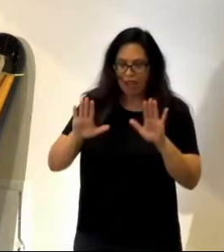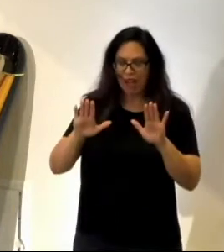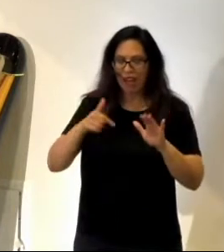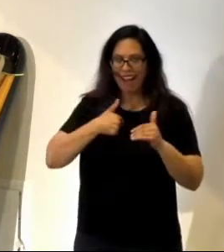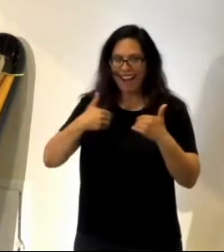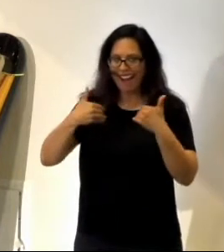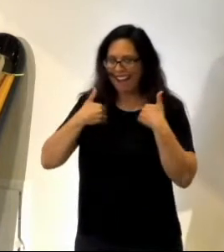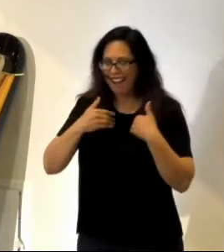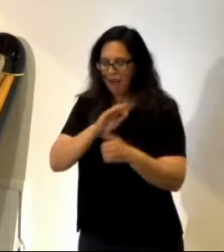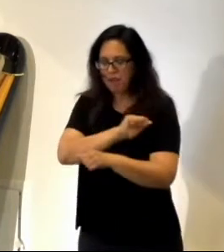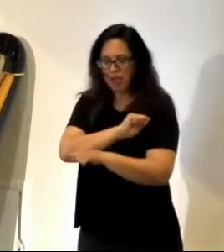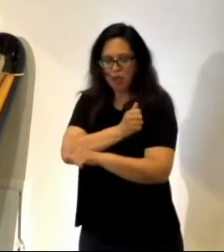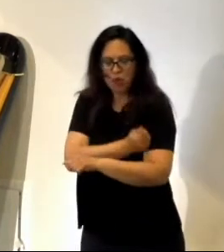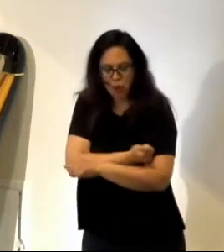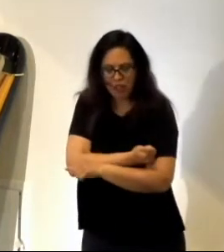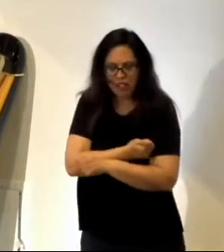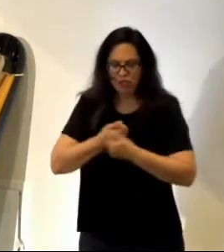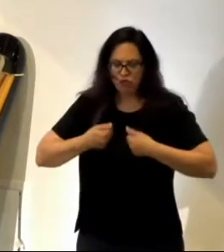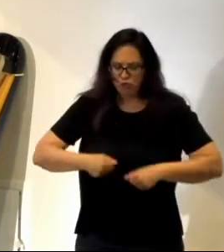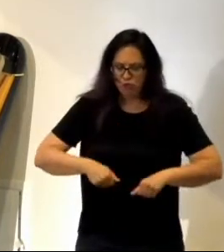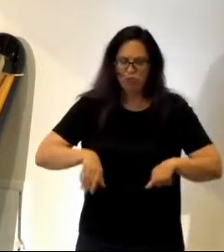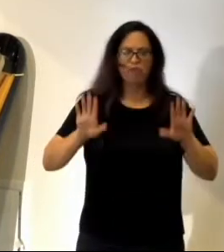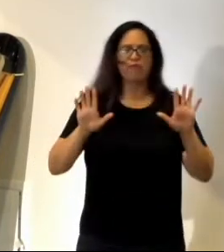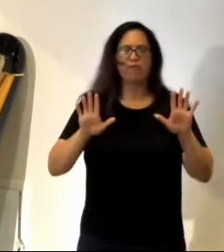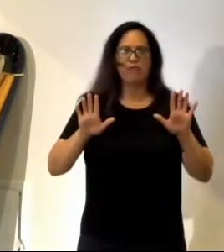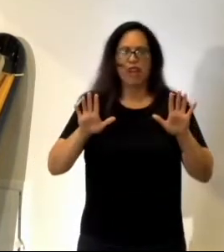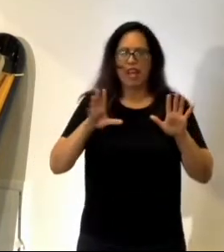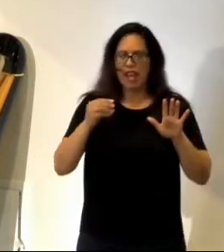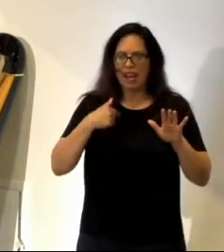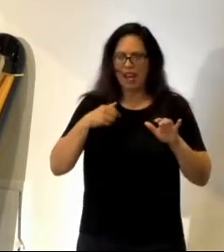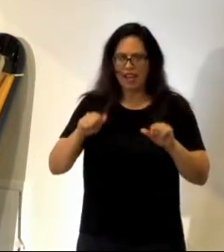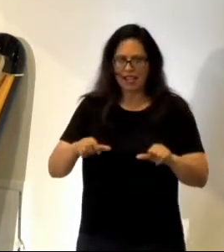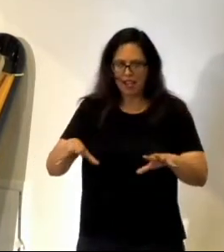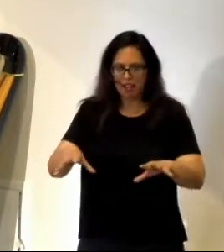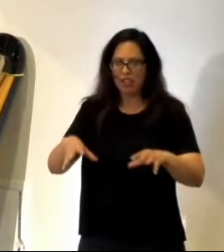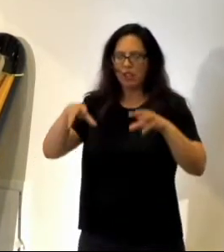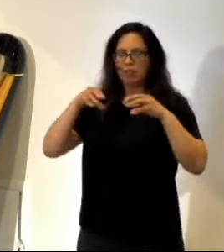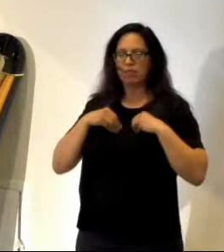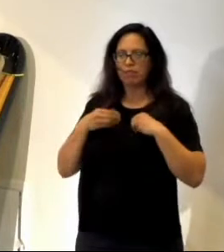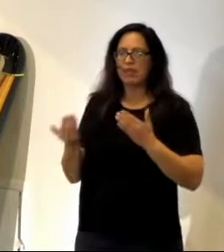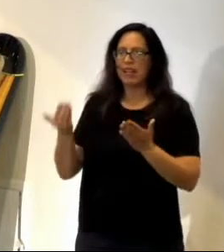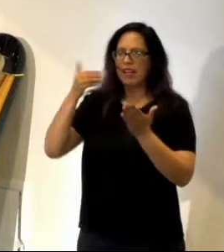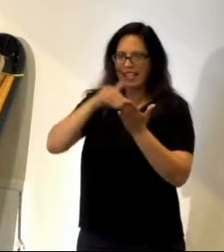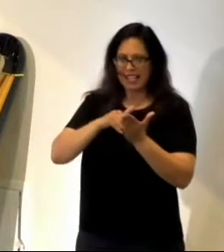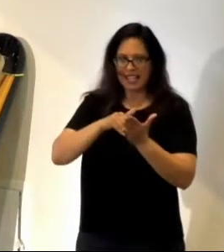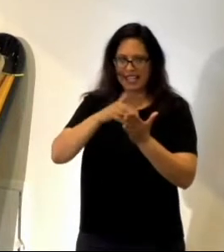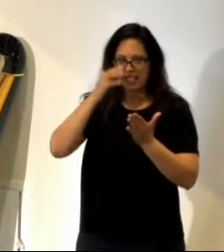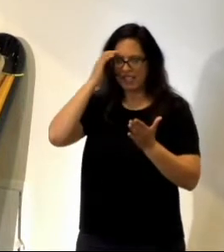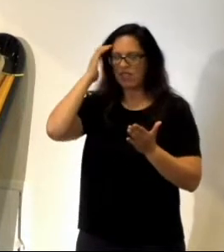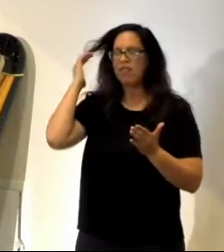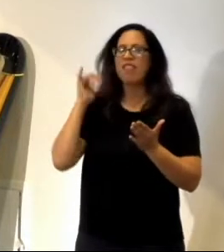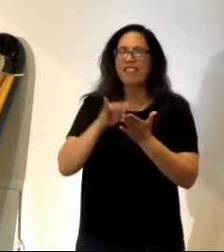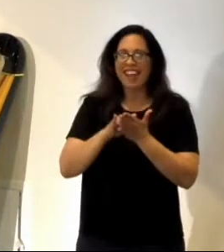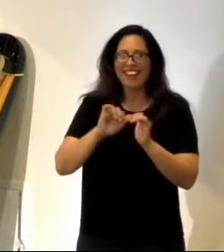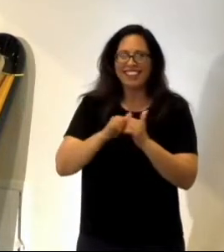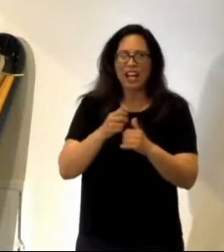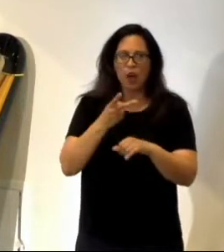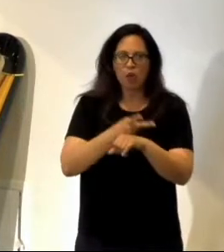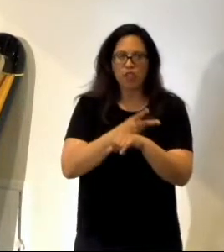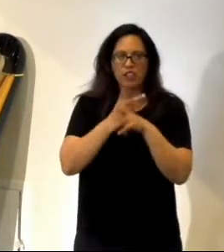to lay it down, and I have the authority to pick it up again. That's how the shepherd